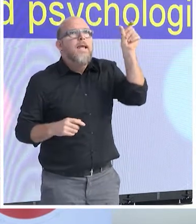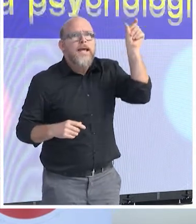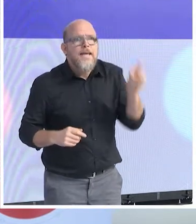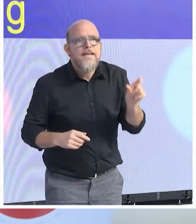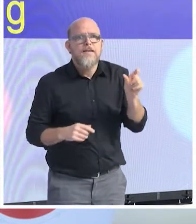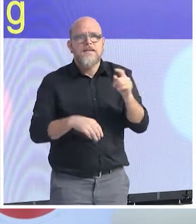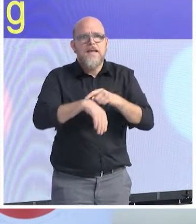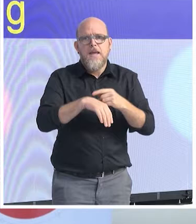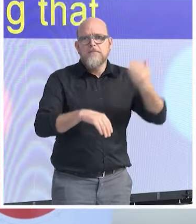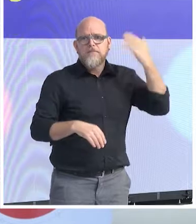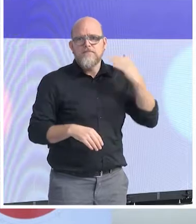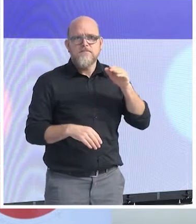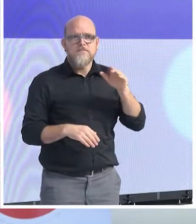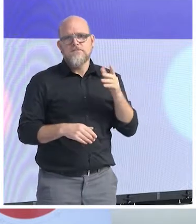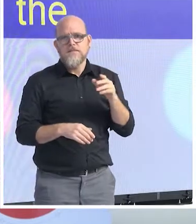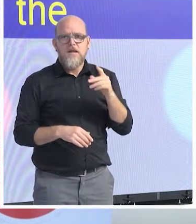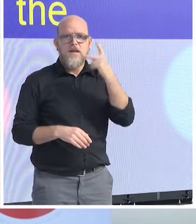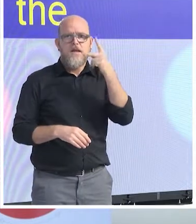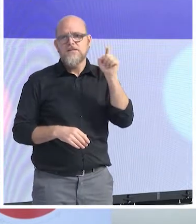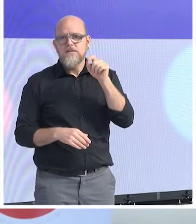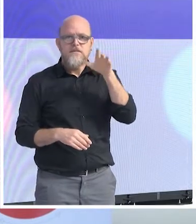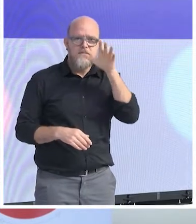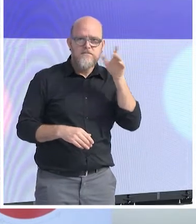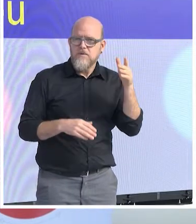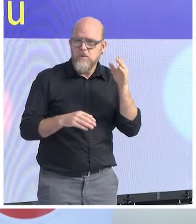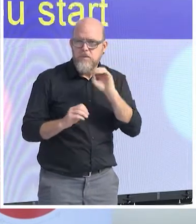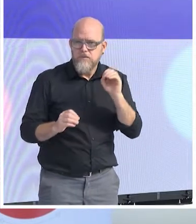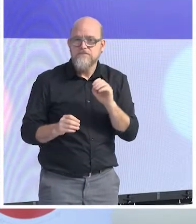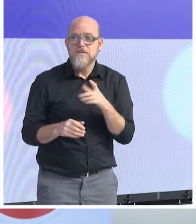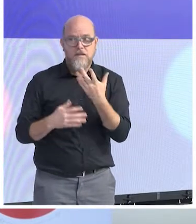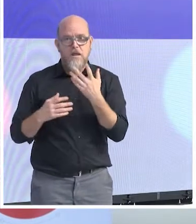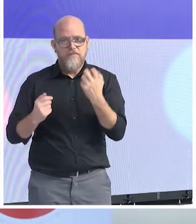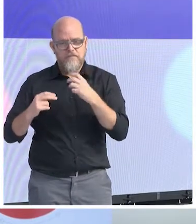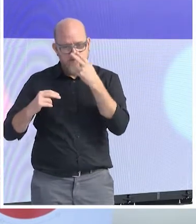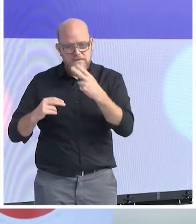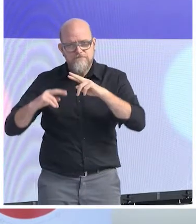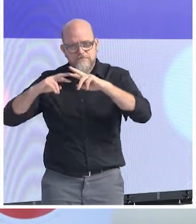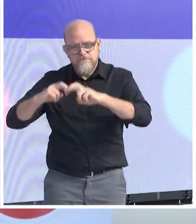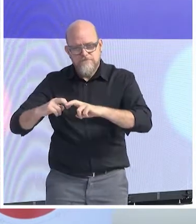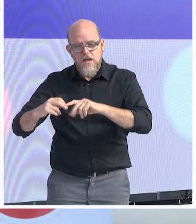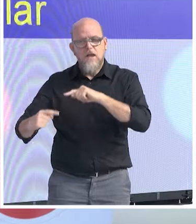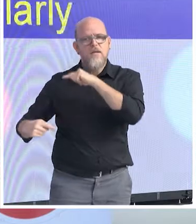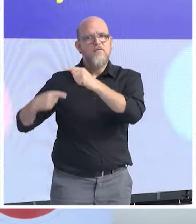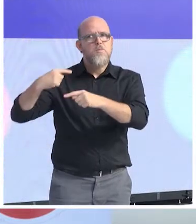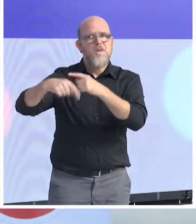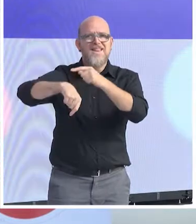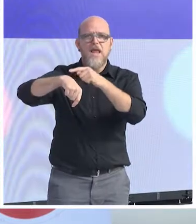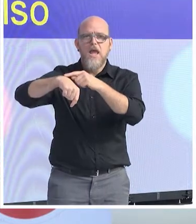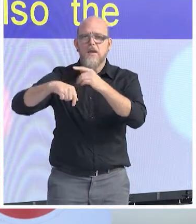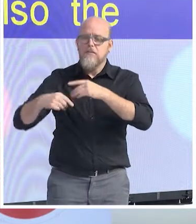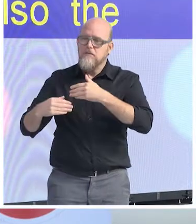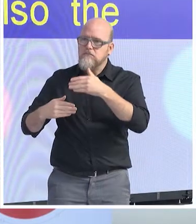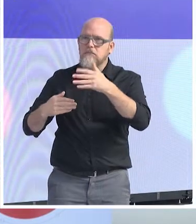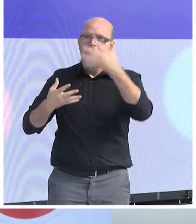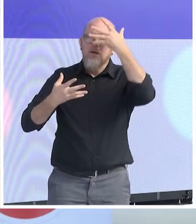generation is the generation in which you start to forget. And particularly keeping in mind that also the educational system is changing